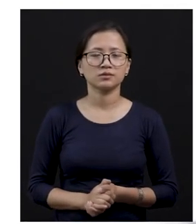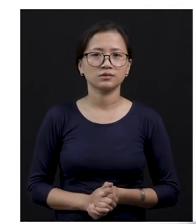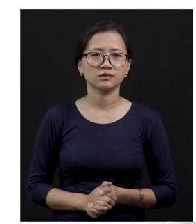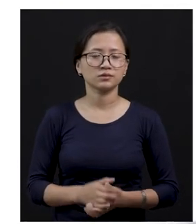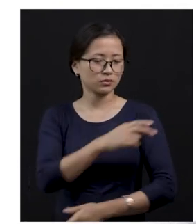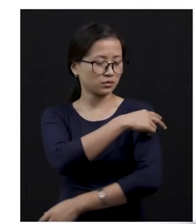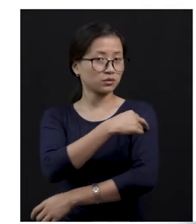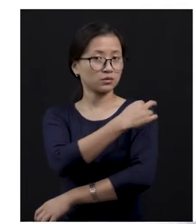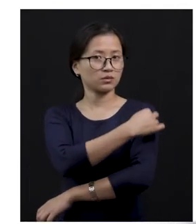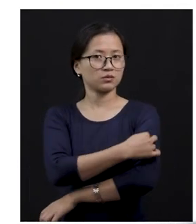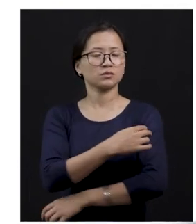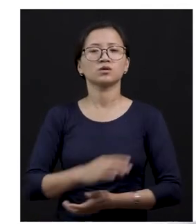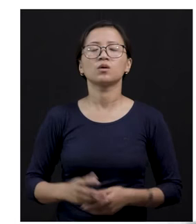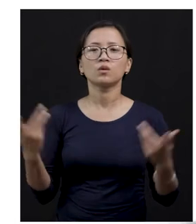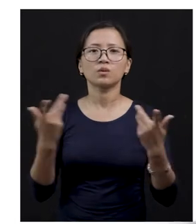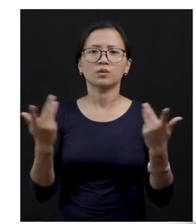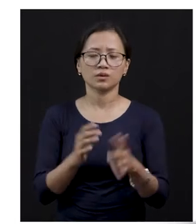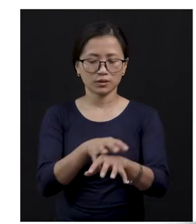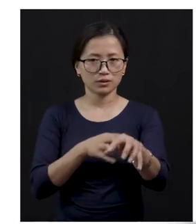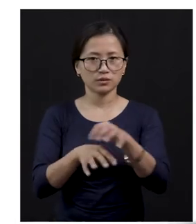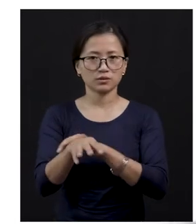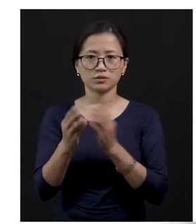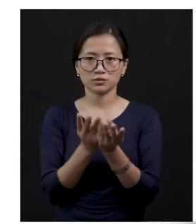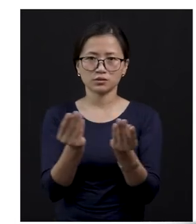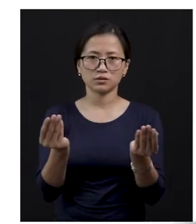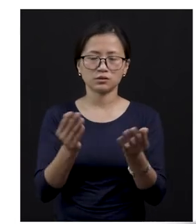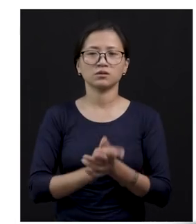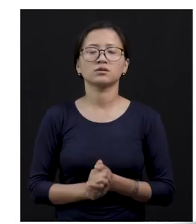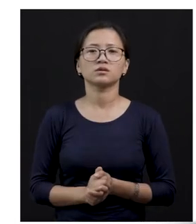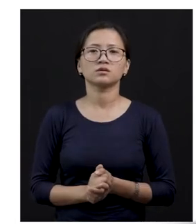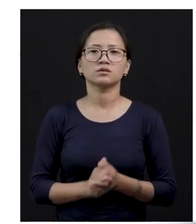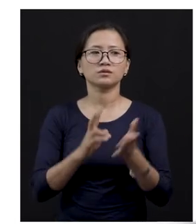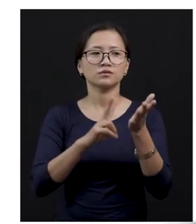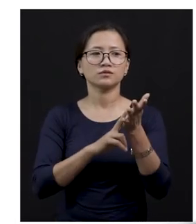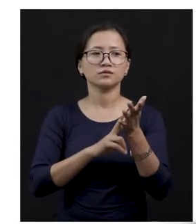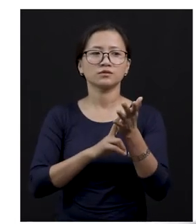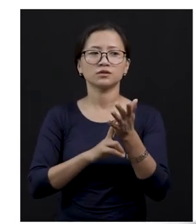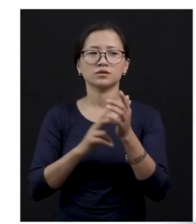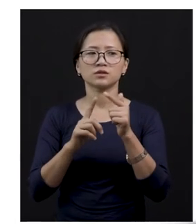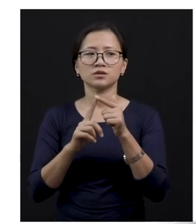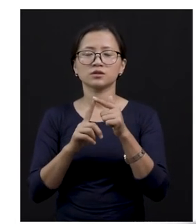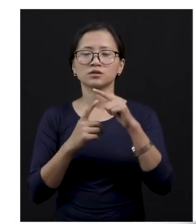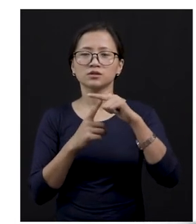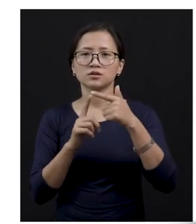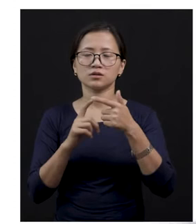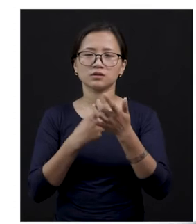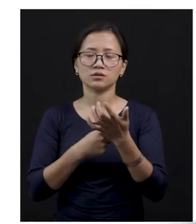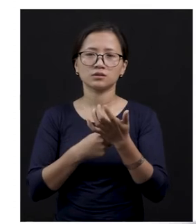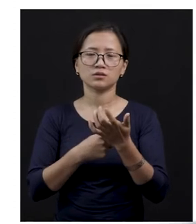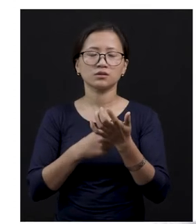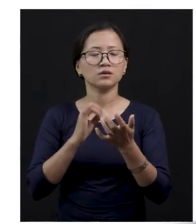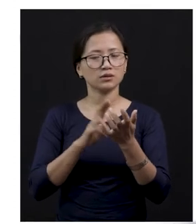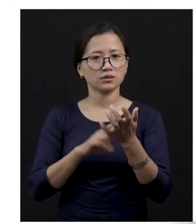the hospitals where animals are treated are called veterinary hospitals. See? Vet